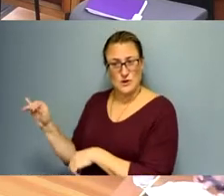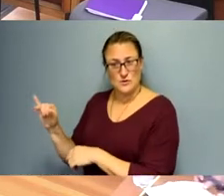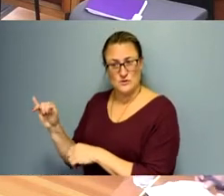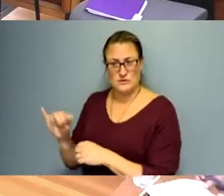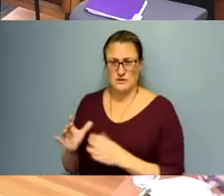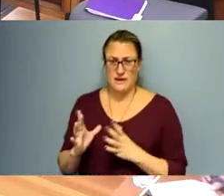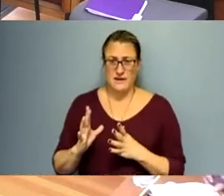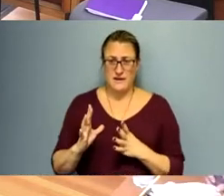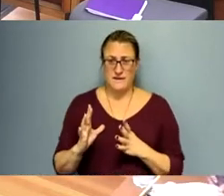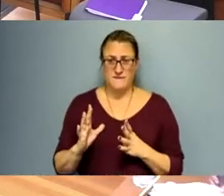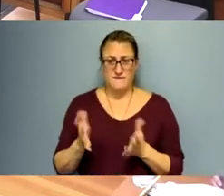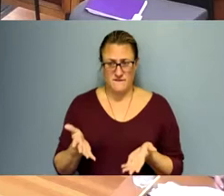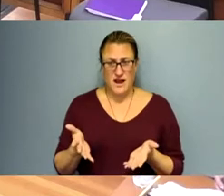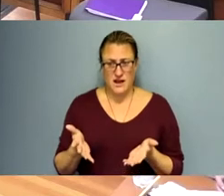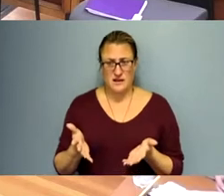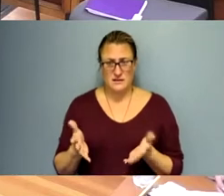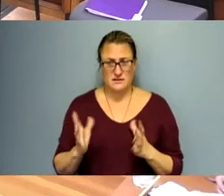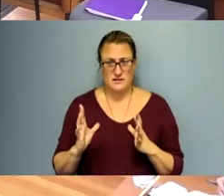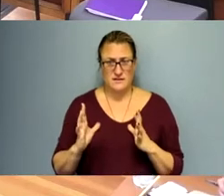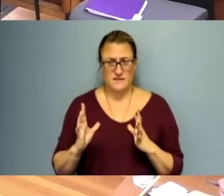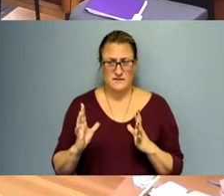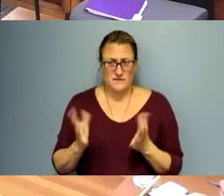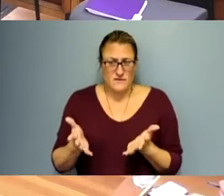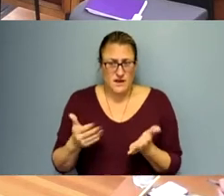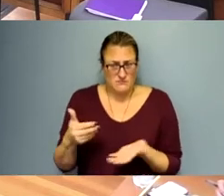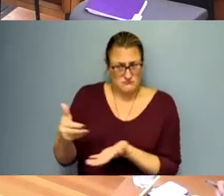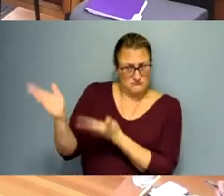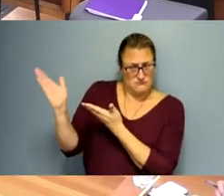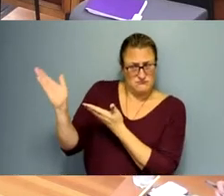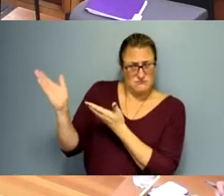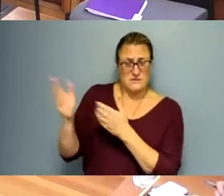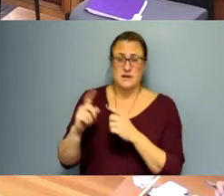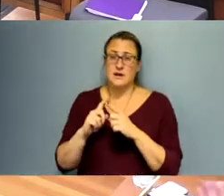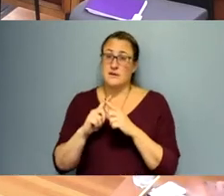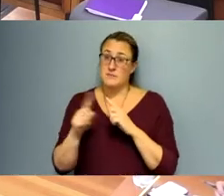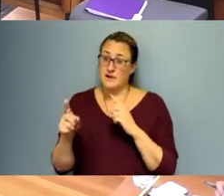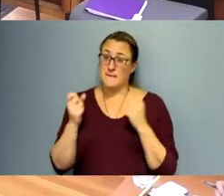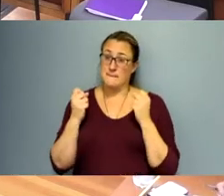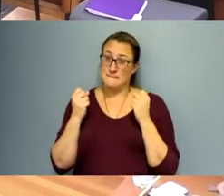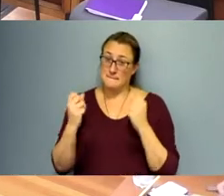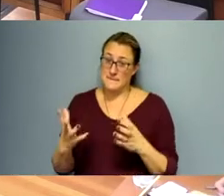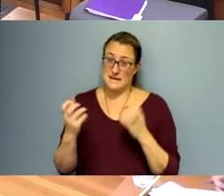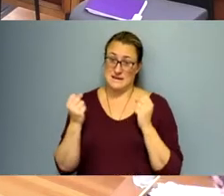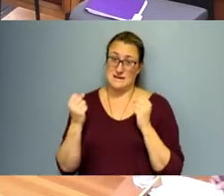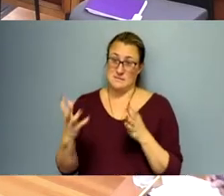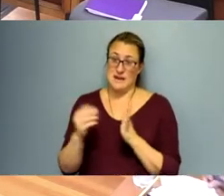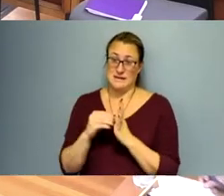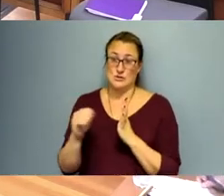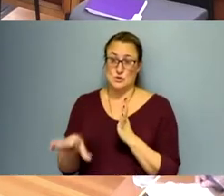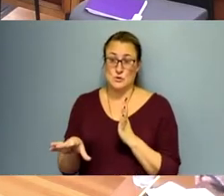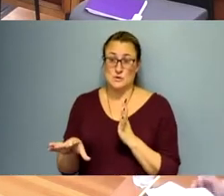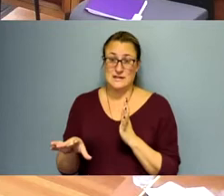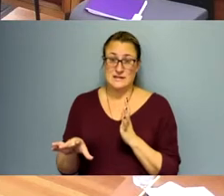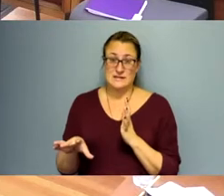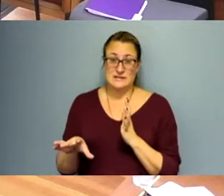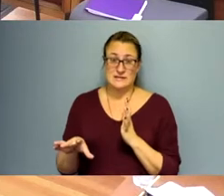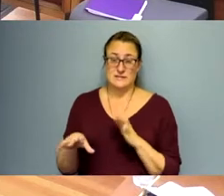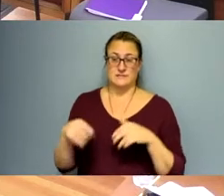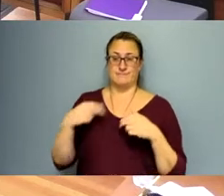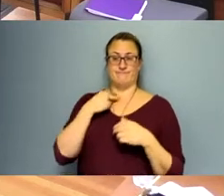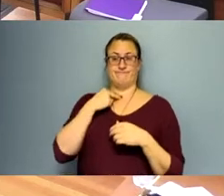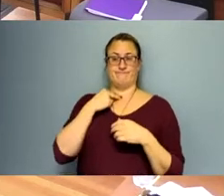there. But there is a significant number of students, and I'll show you percentages, that are not going anywhere.